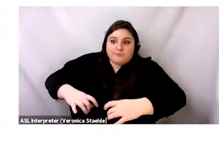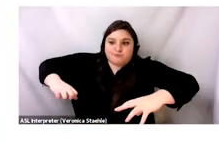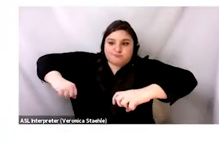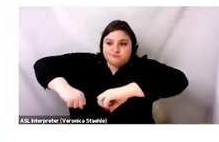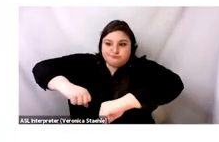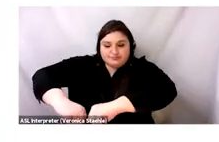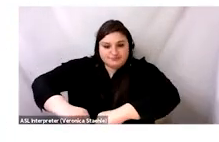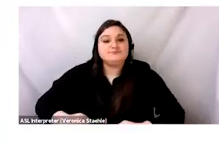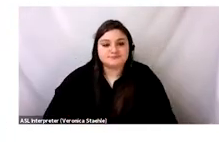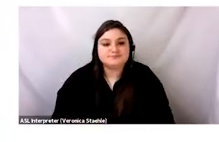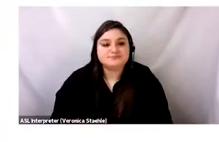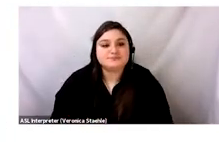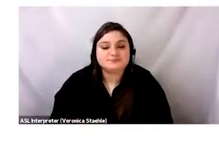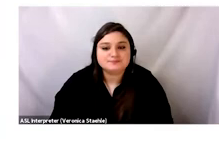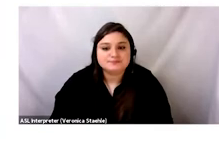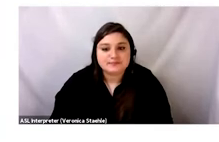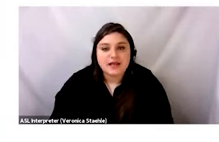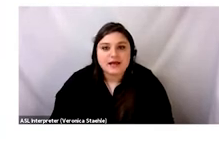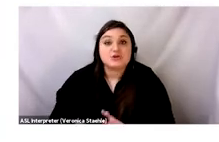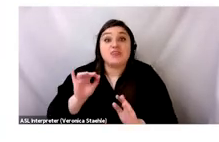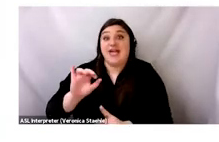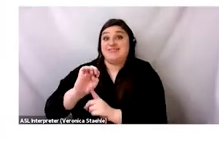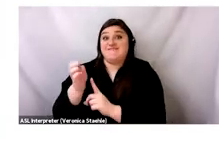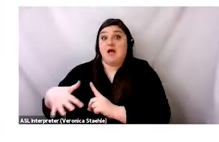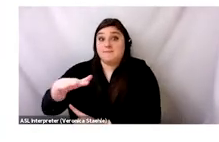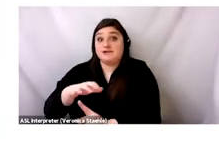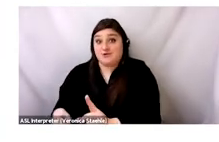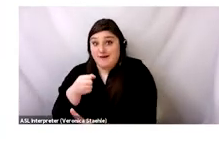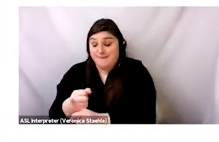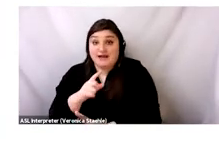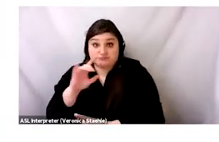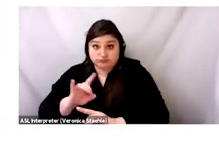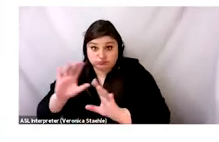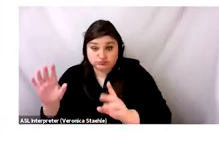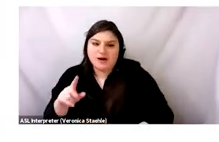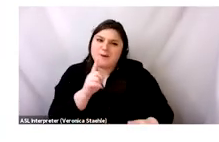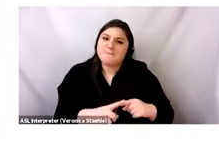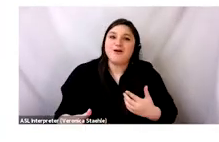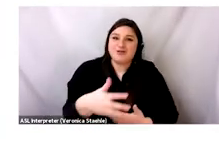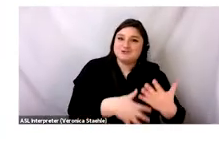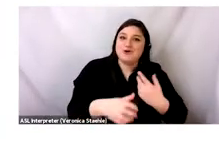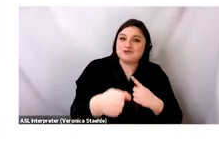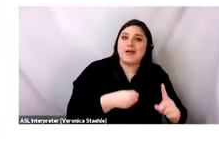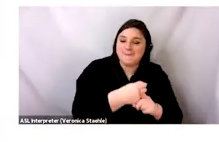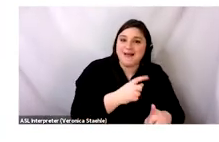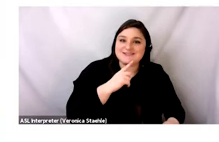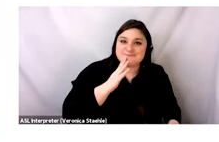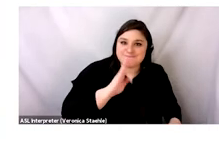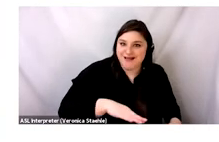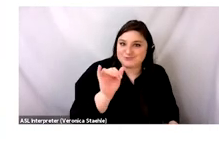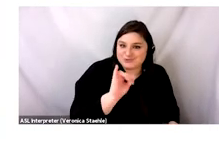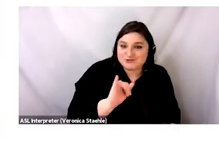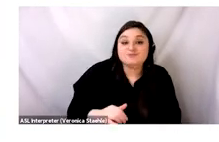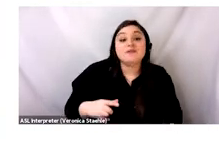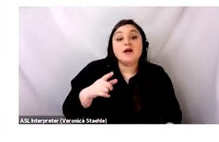So waste clearly has a negative impact on a crowd's environment, but there are also social impacts. So this is a photo of a retailer taken